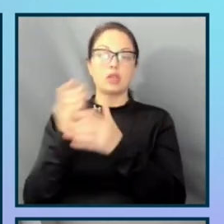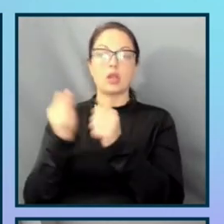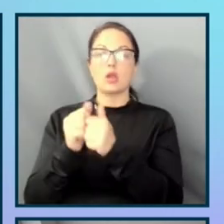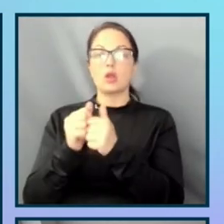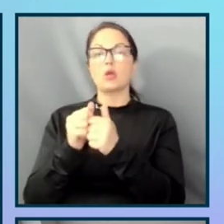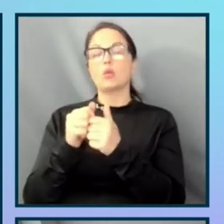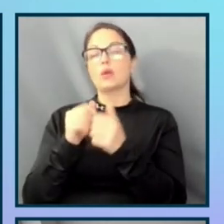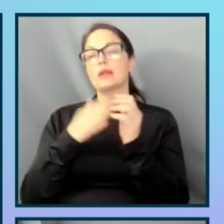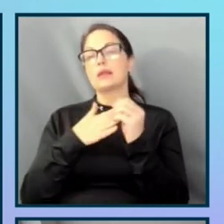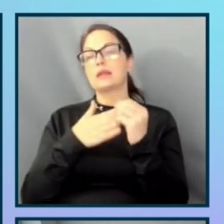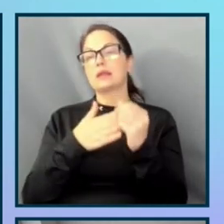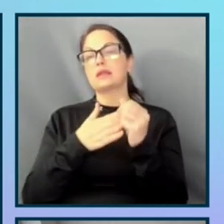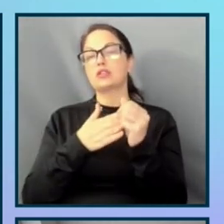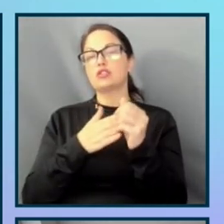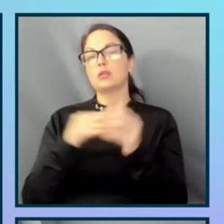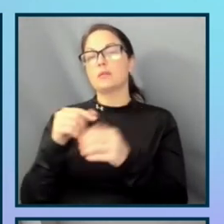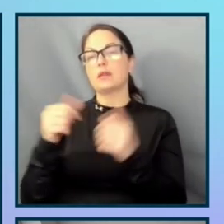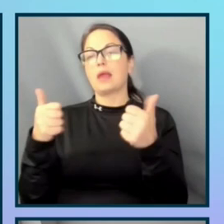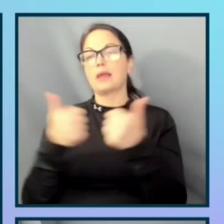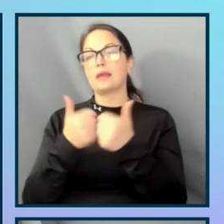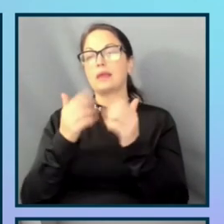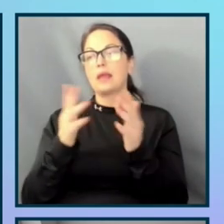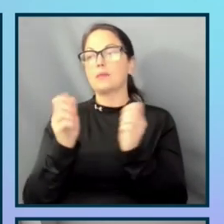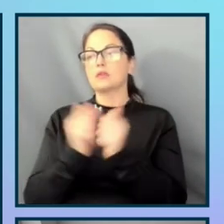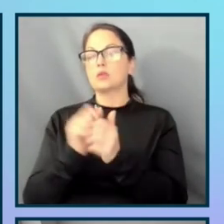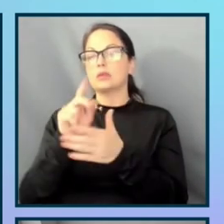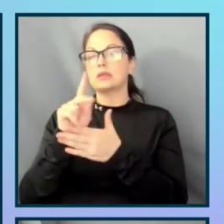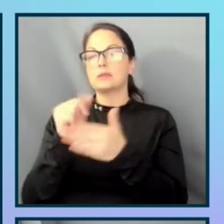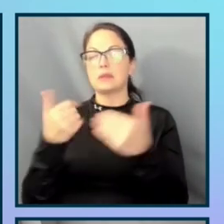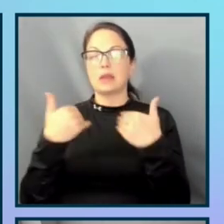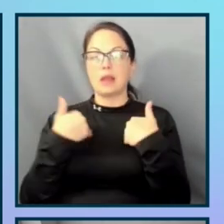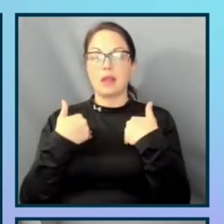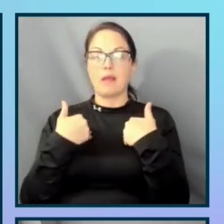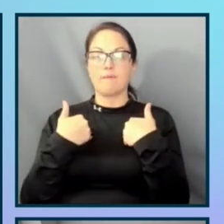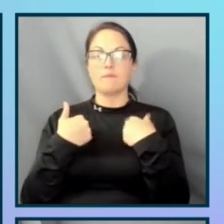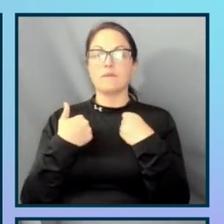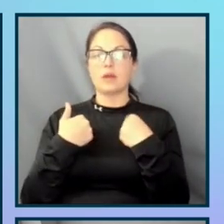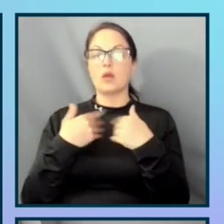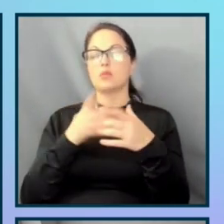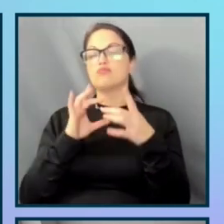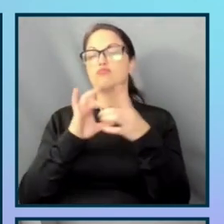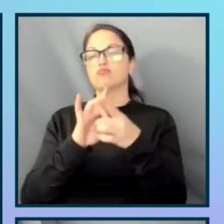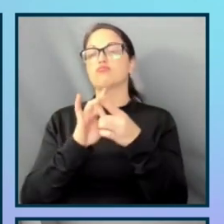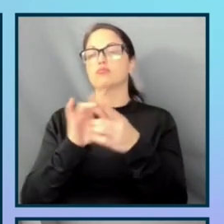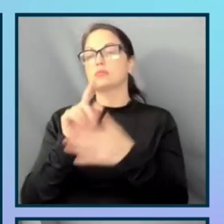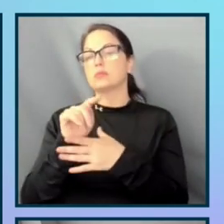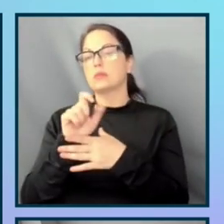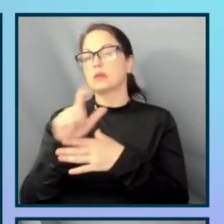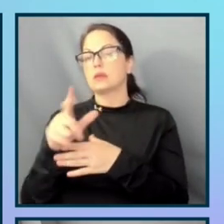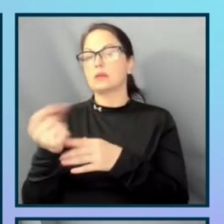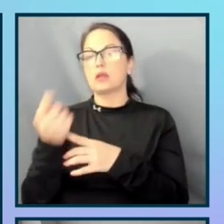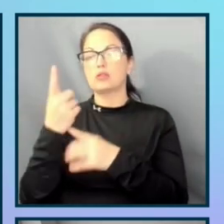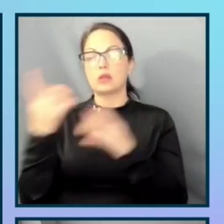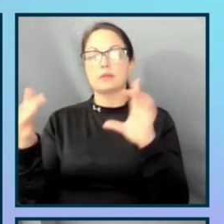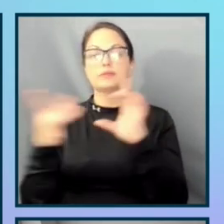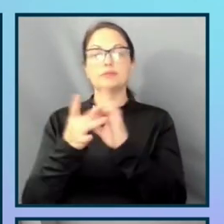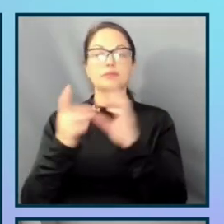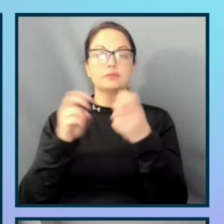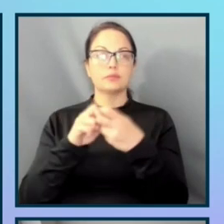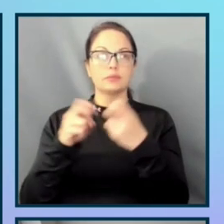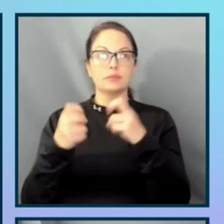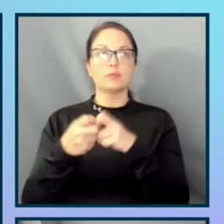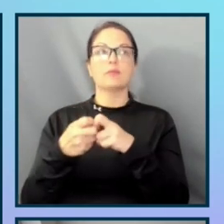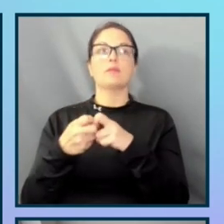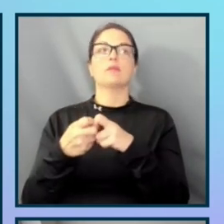that gamers with disabilities have while using EA's connectivity tool for understanding their connection issues. So we arm